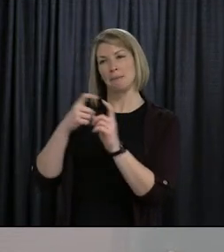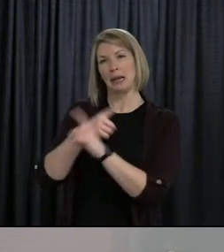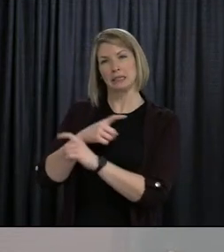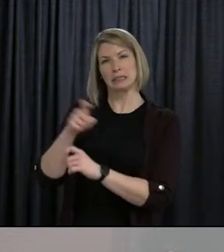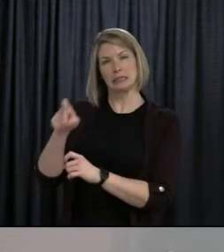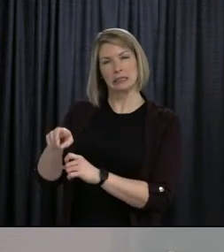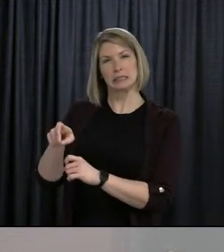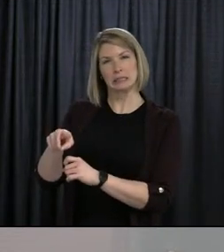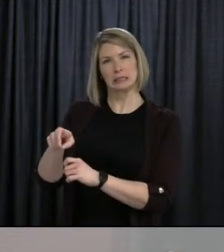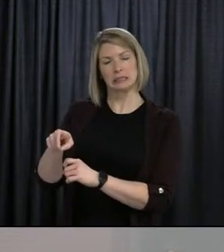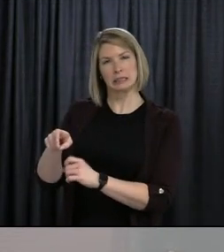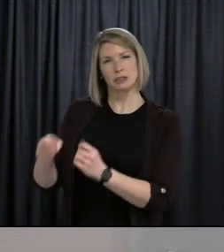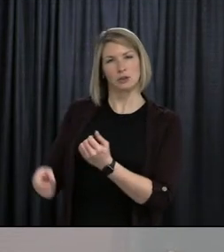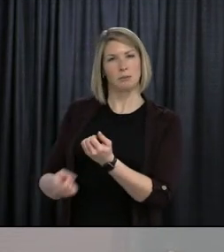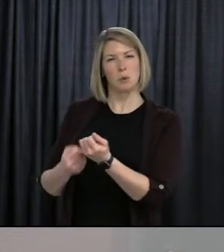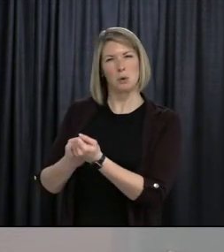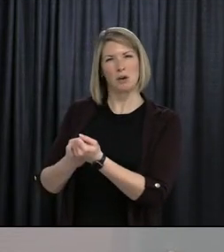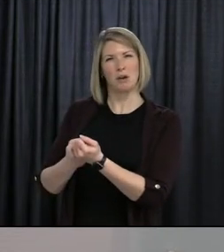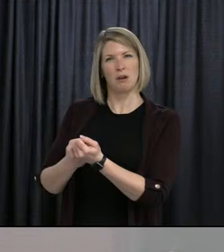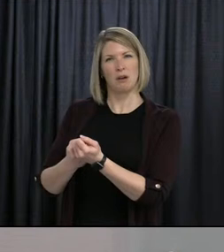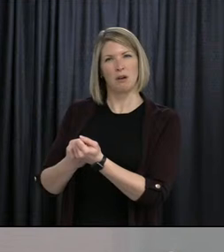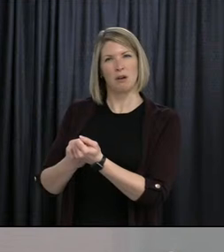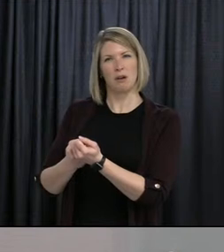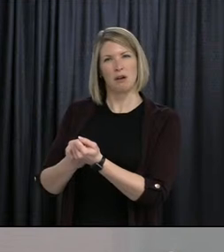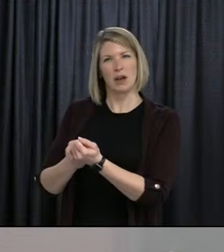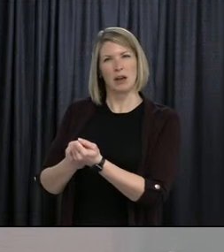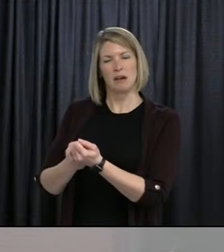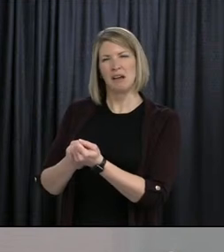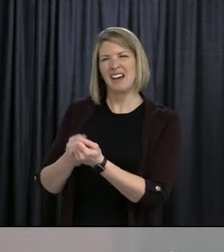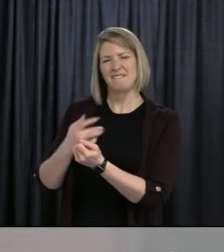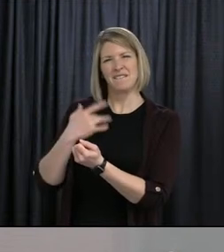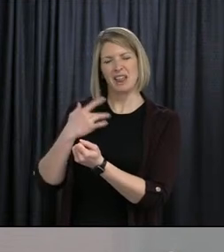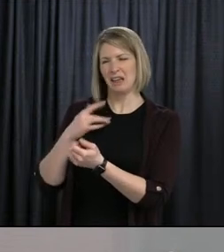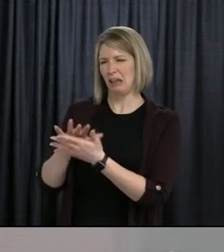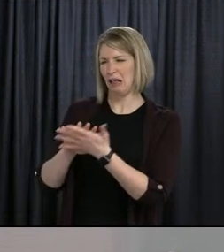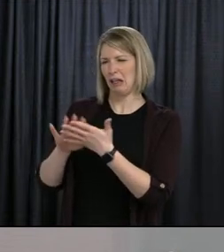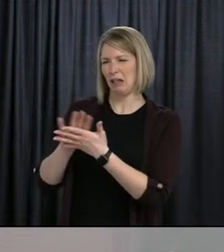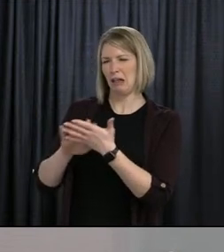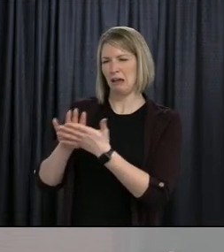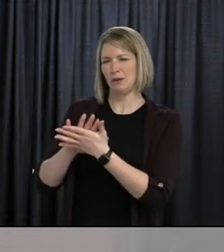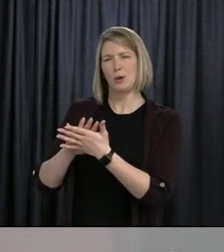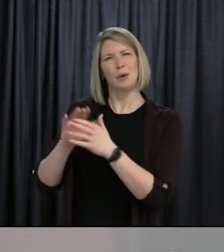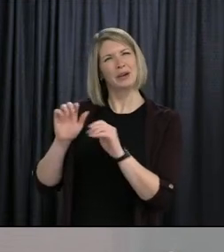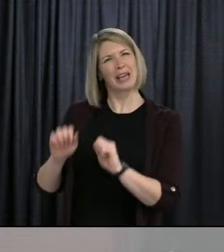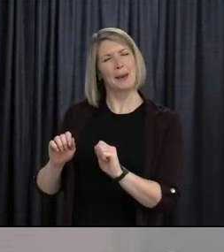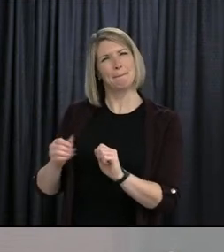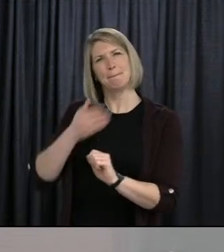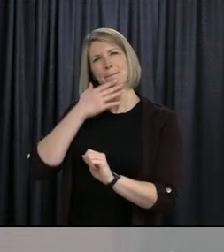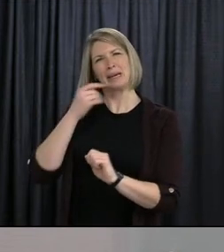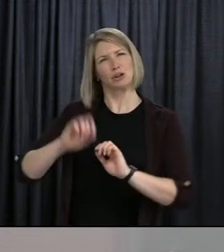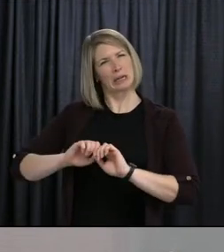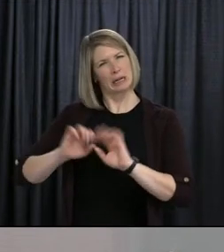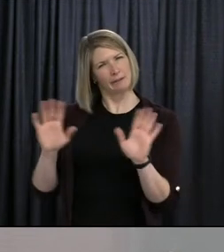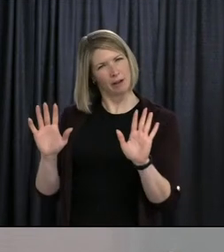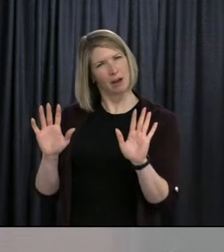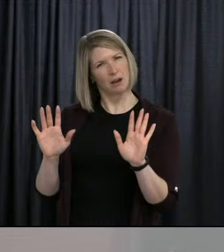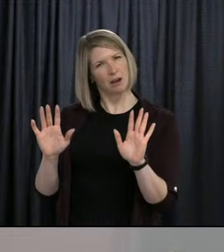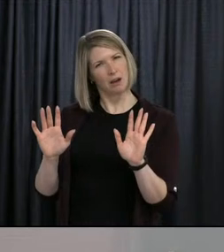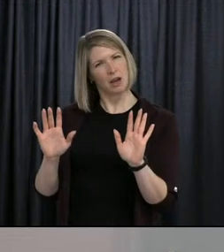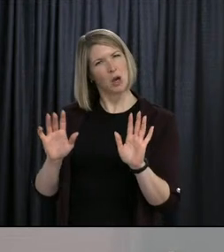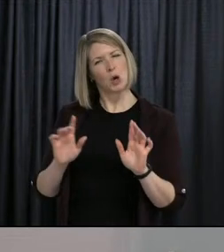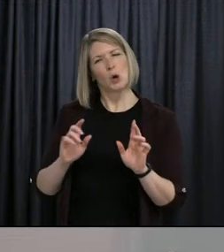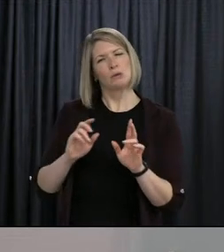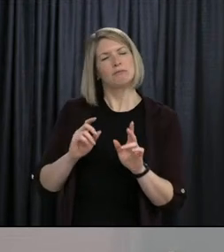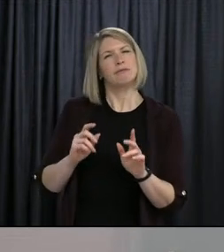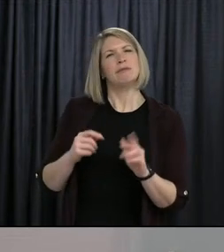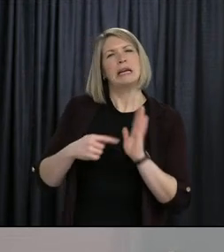to me, the comments about that earlier. Can you give me some more clarity about how those, you know, the options that you're looking at and what kind of